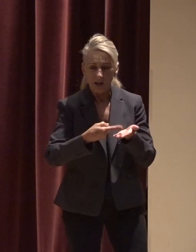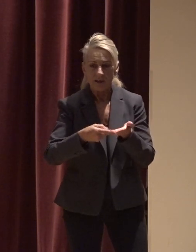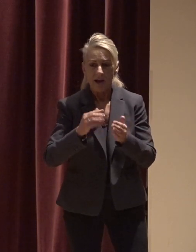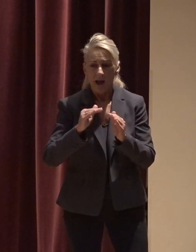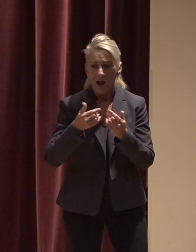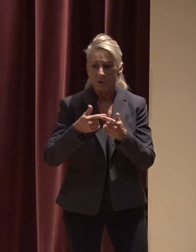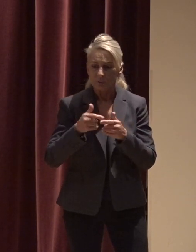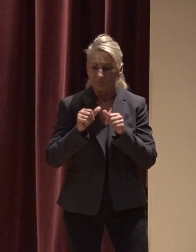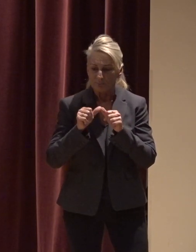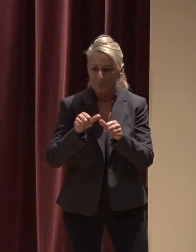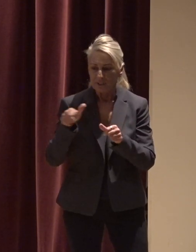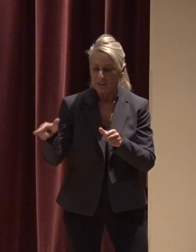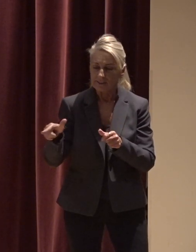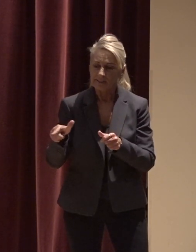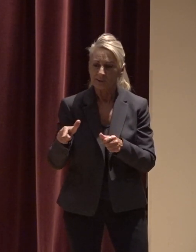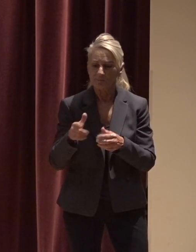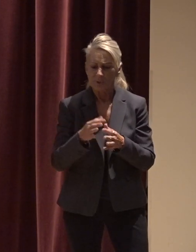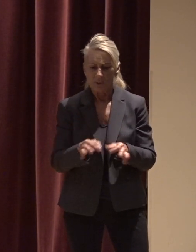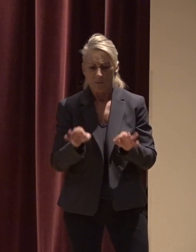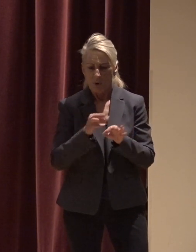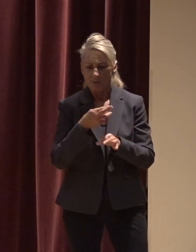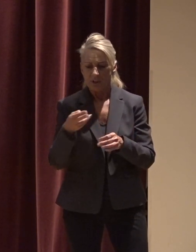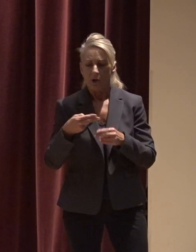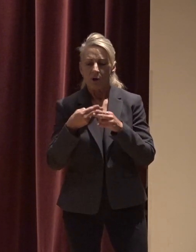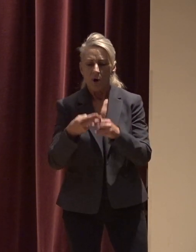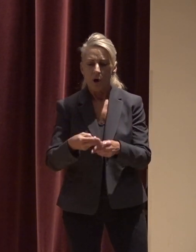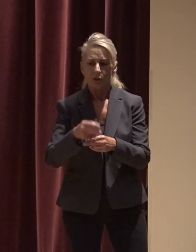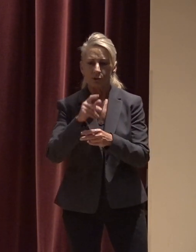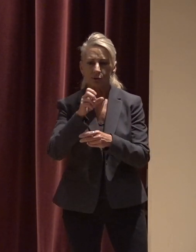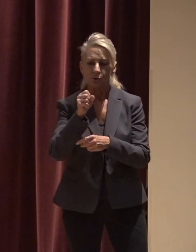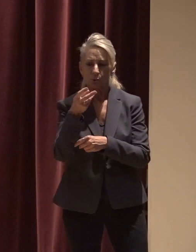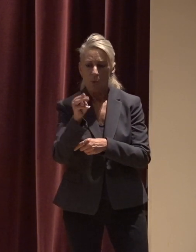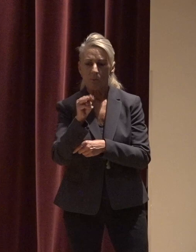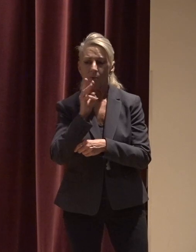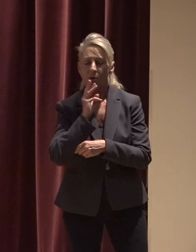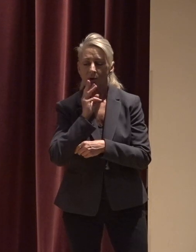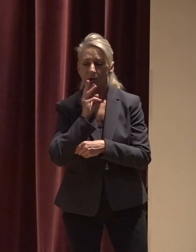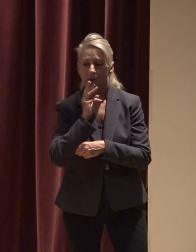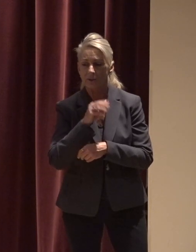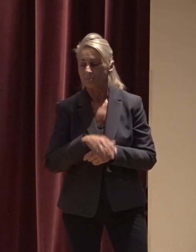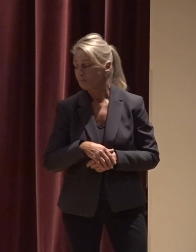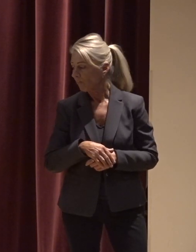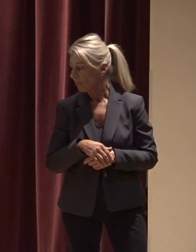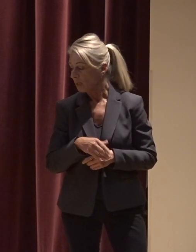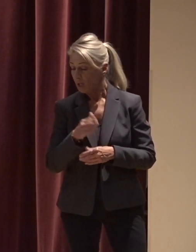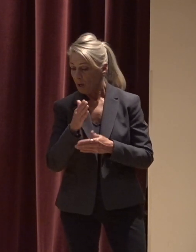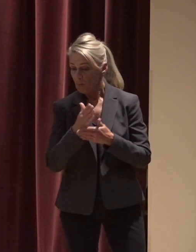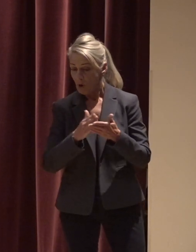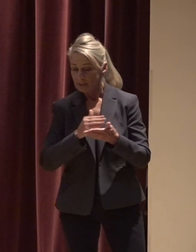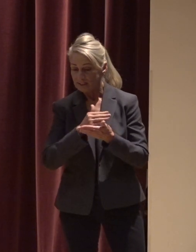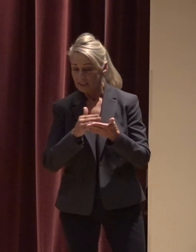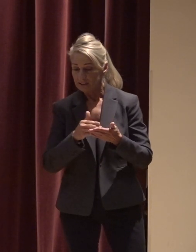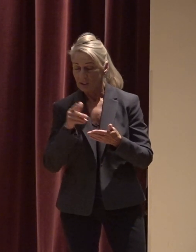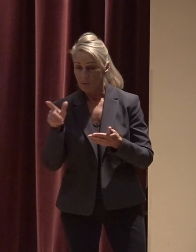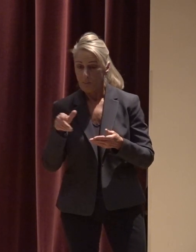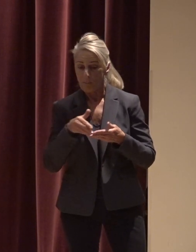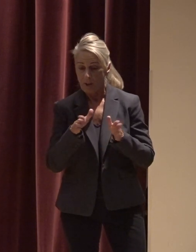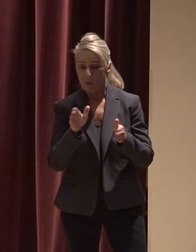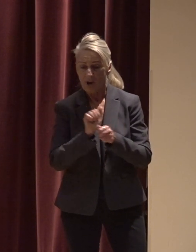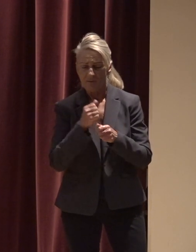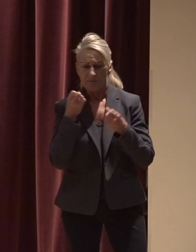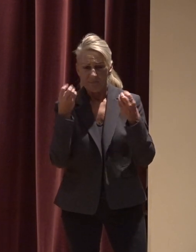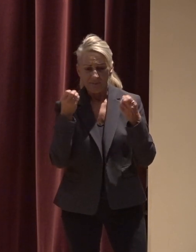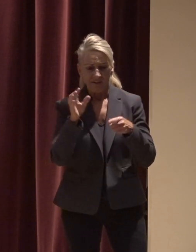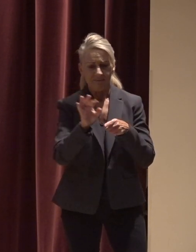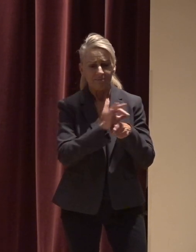dynamic resource we call stormwater the stormwater quality section of public works has multiple functions and each of the